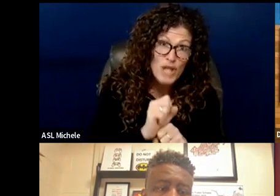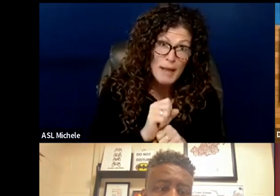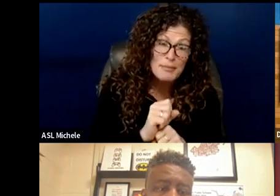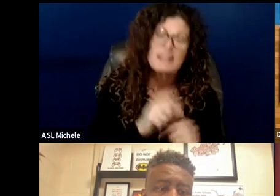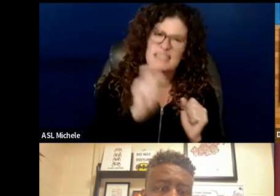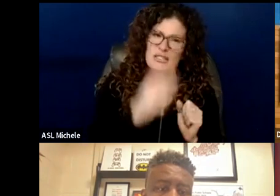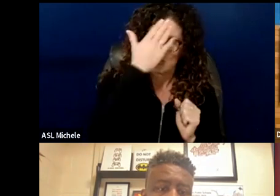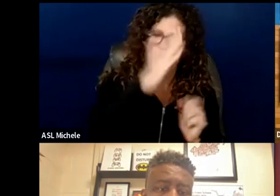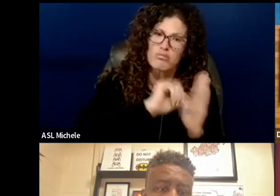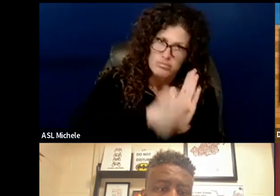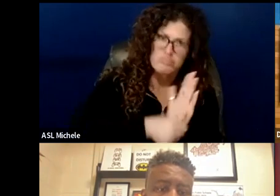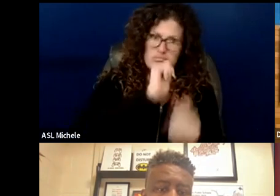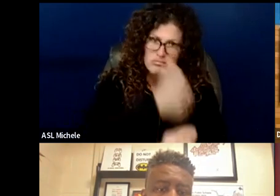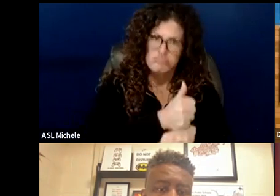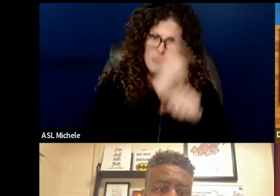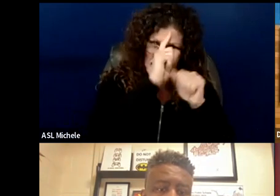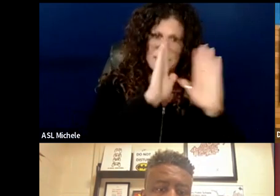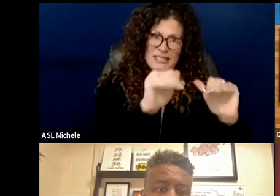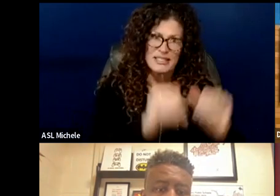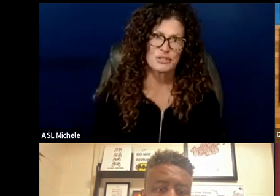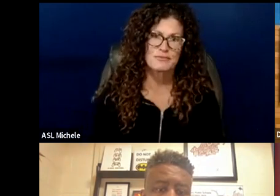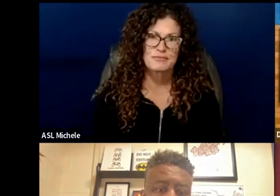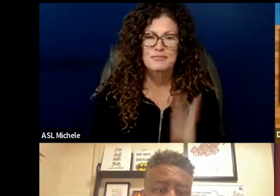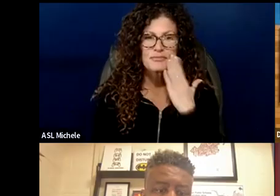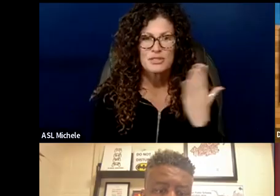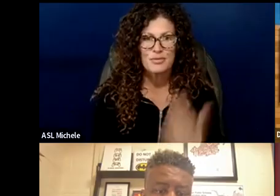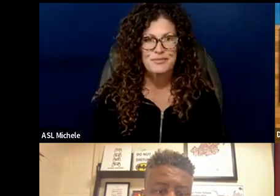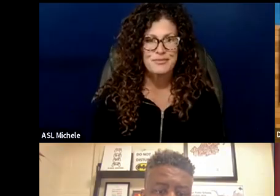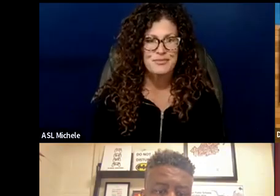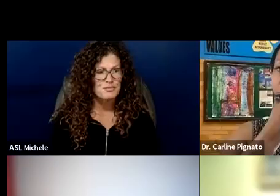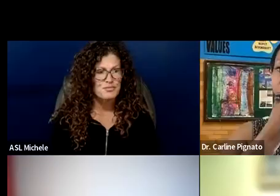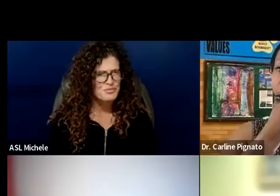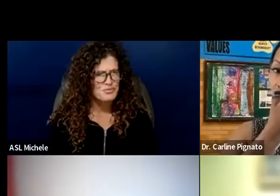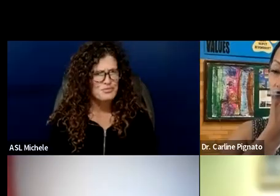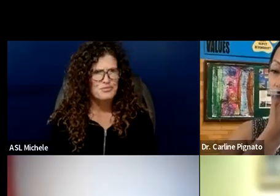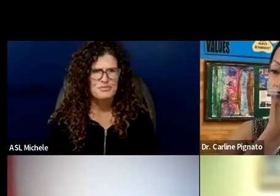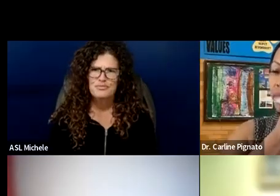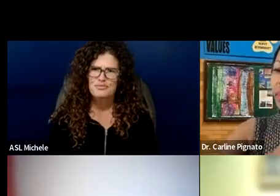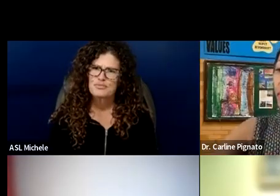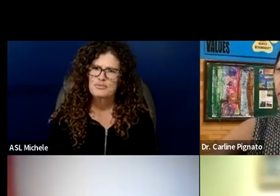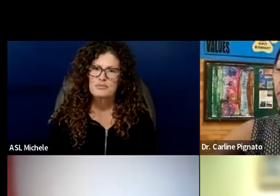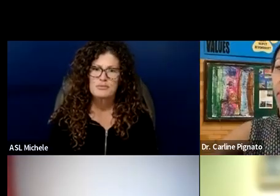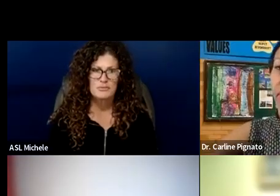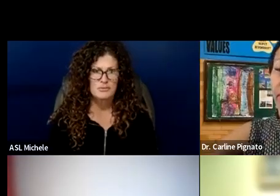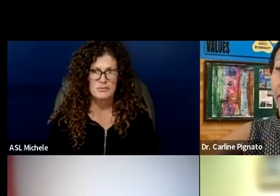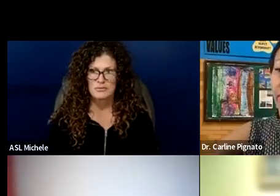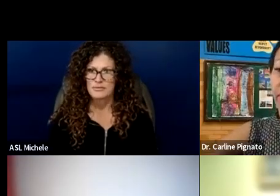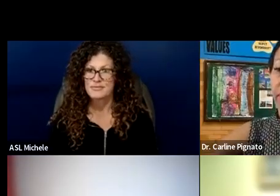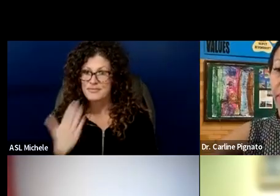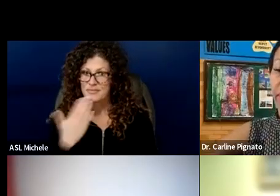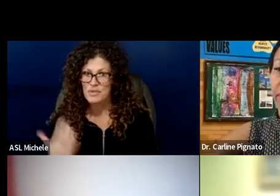that this is your expectation of them thank you for hearing me thank you mr mudd